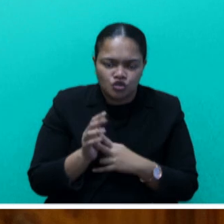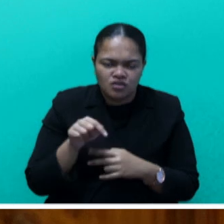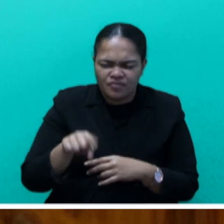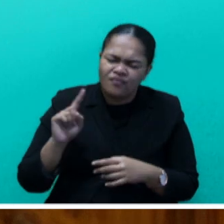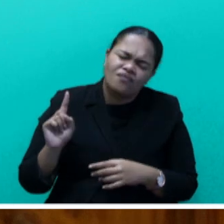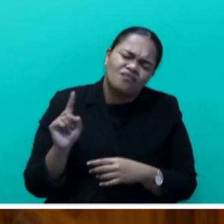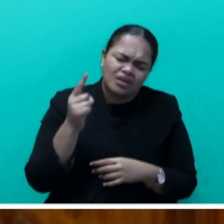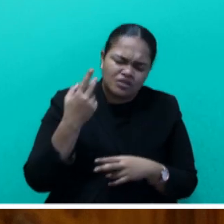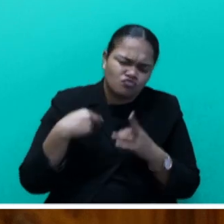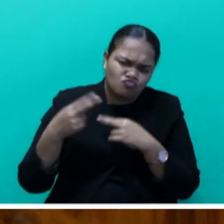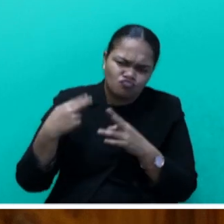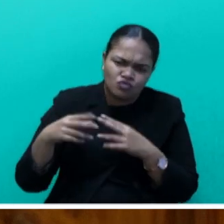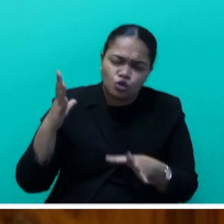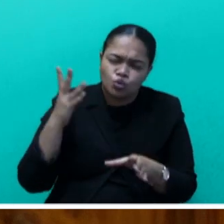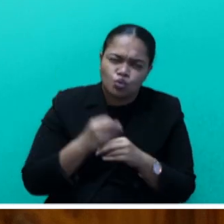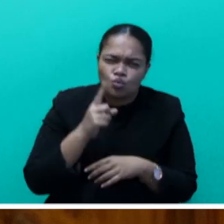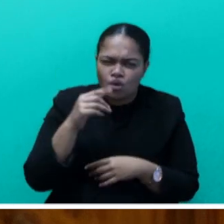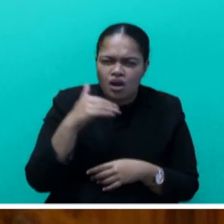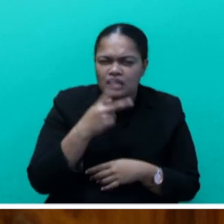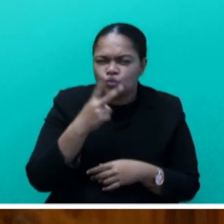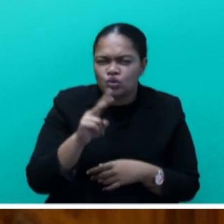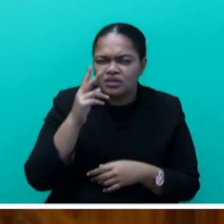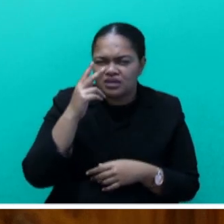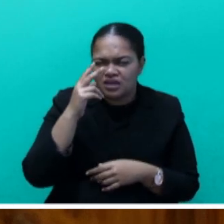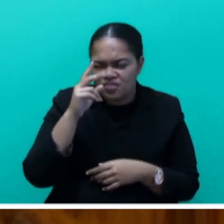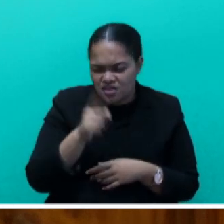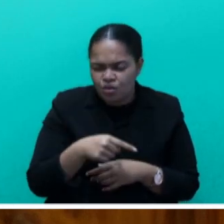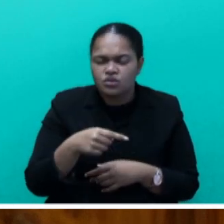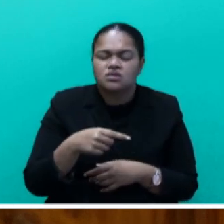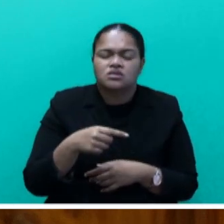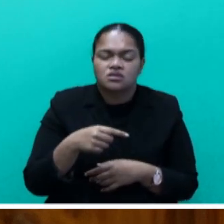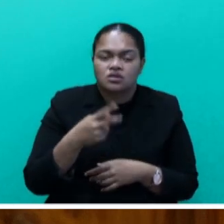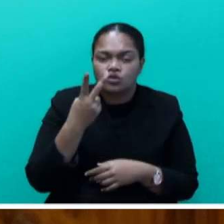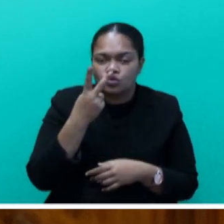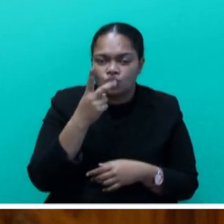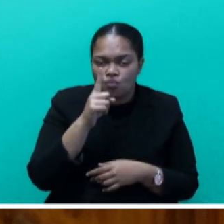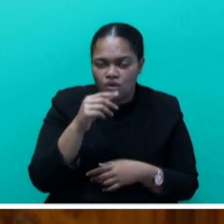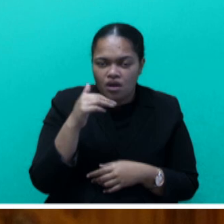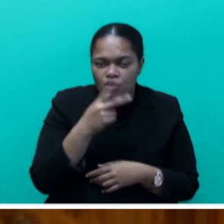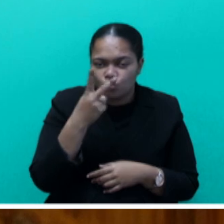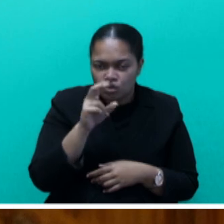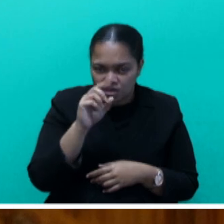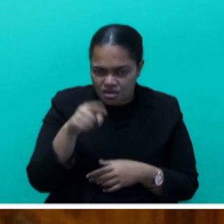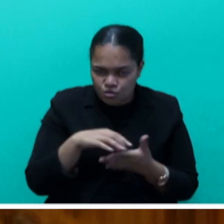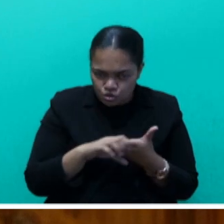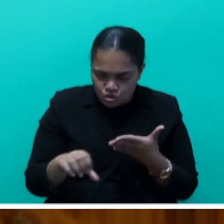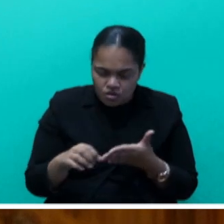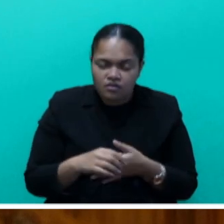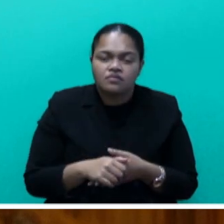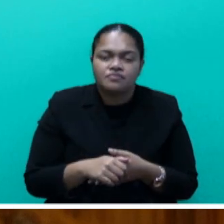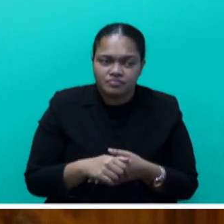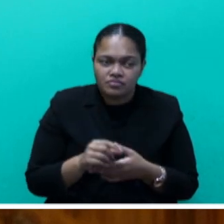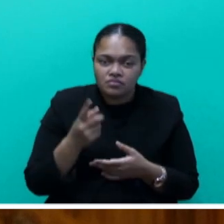and the total of $120,000 has been set aside for this. And our location for